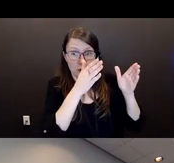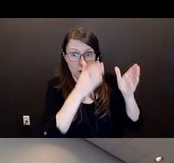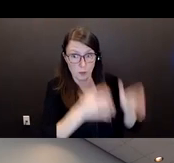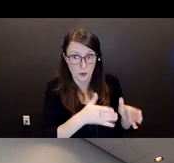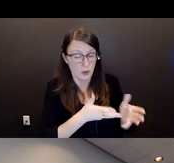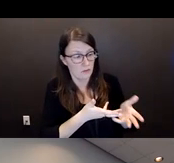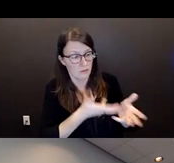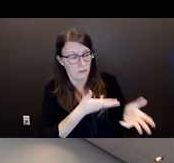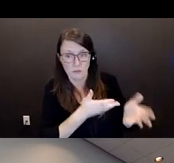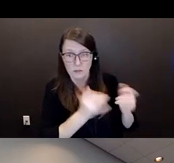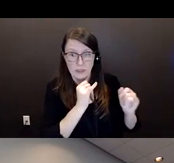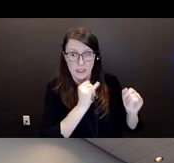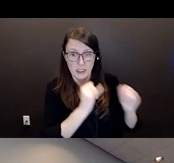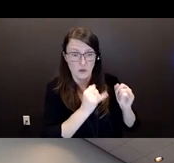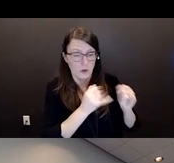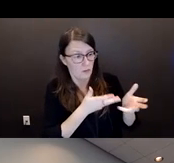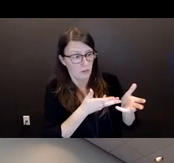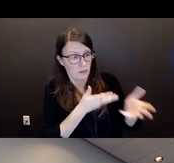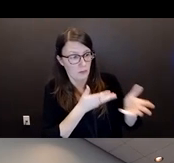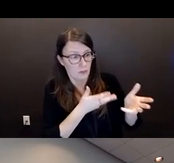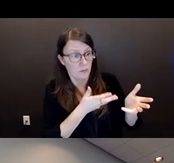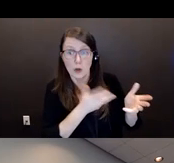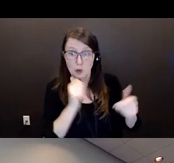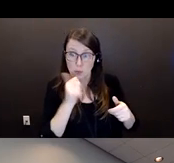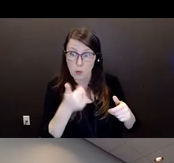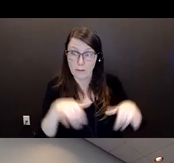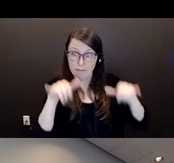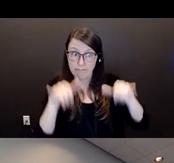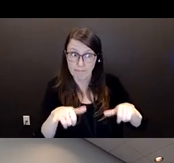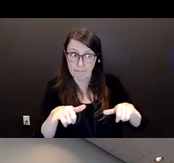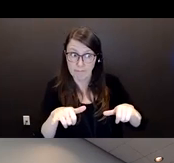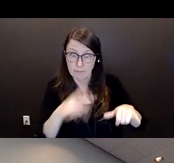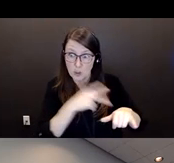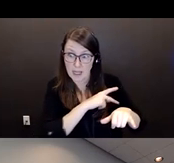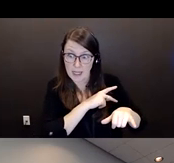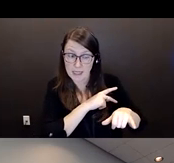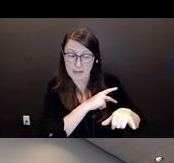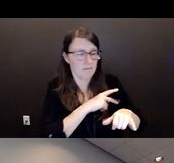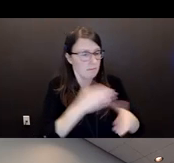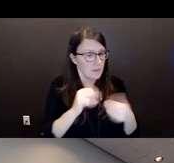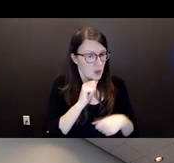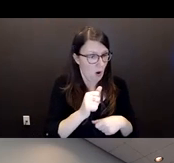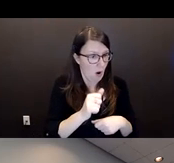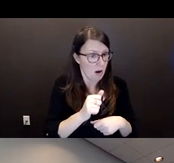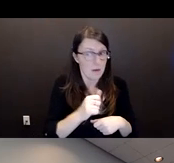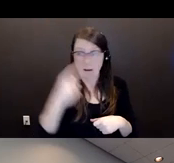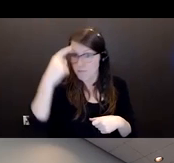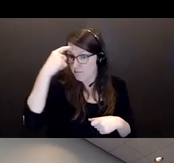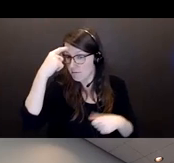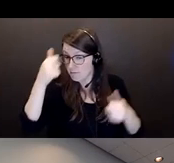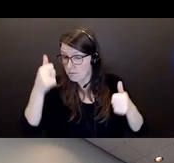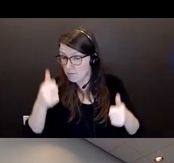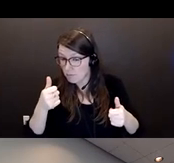we will be dealing with tomorrow for cognitive issues or, unfortunately, health issues leading